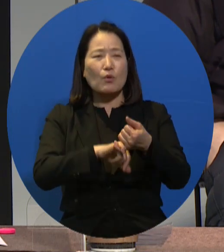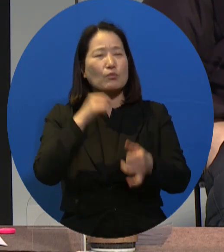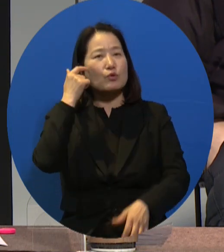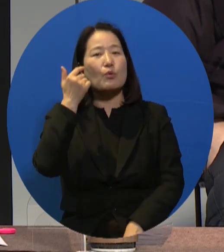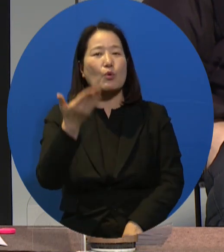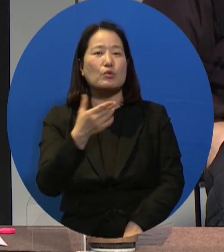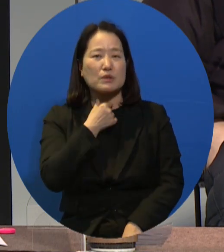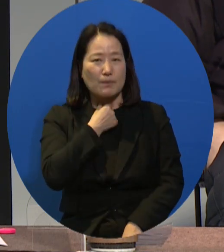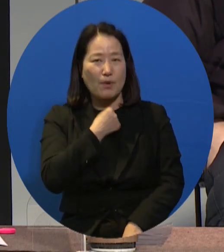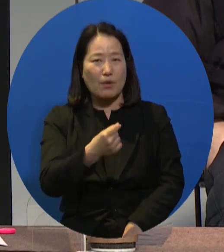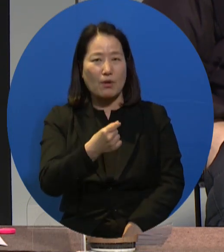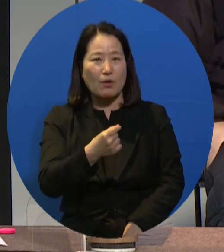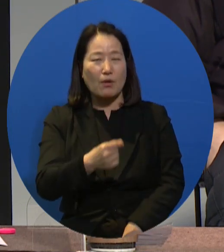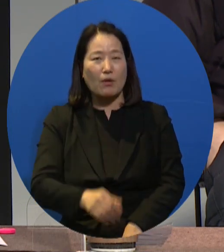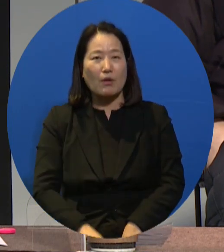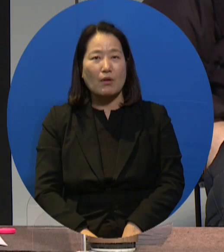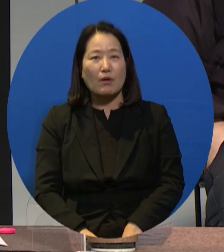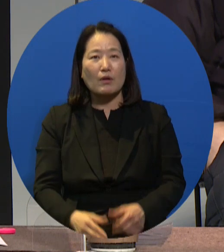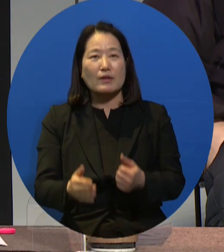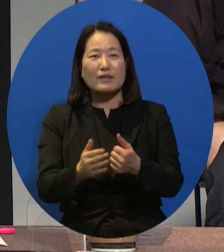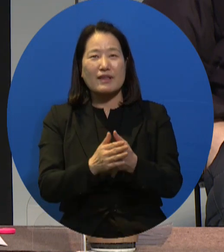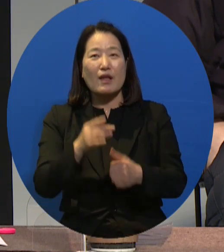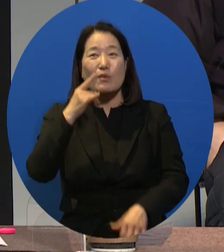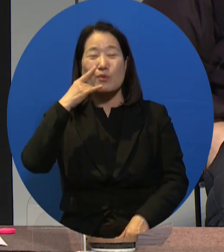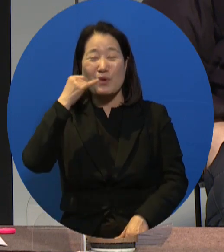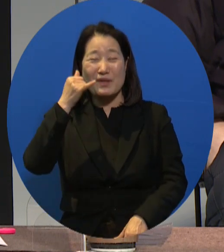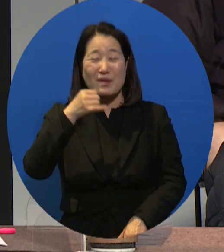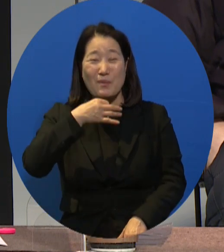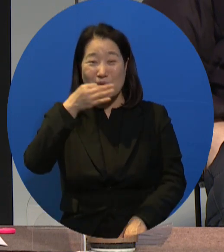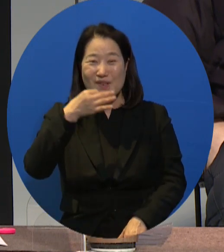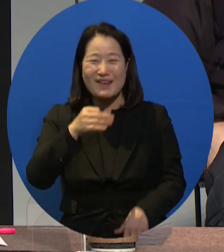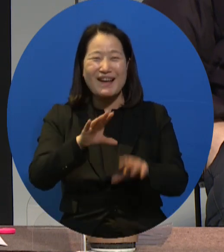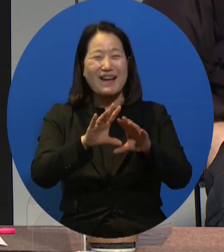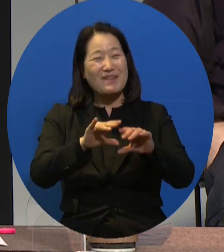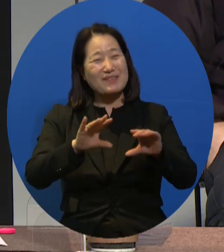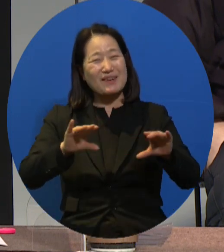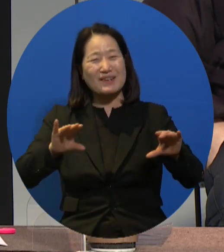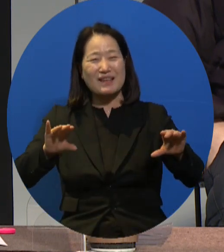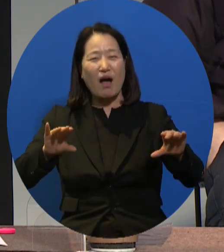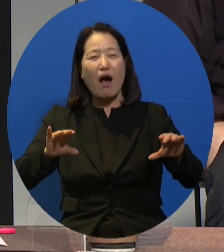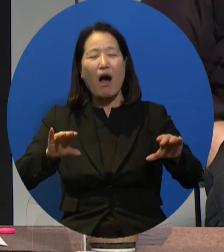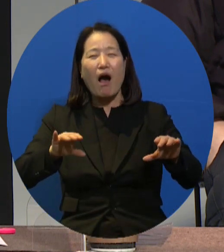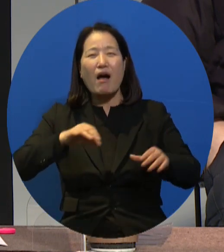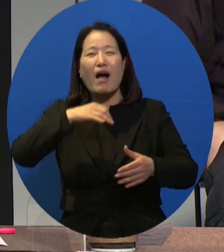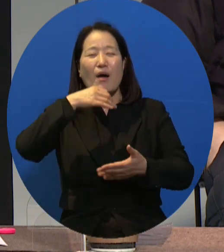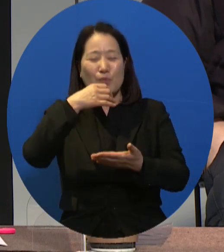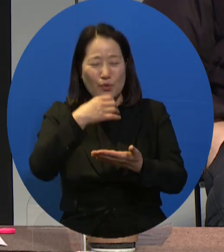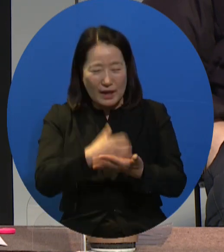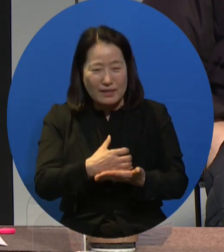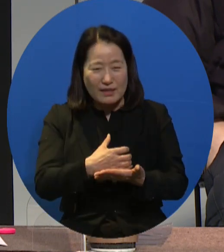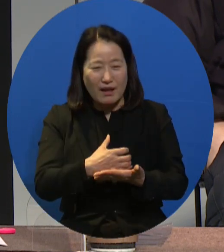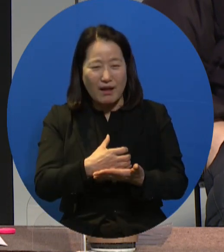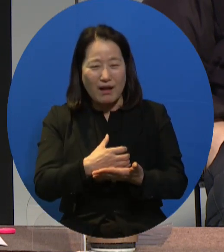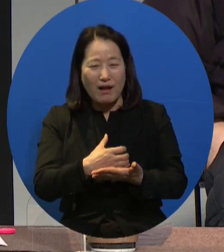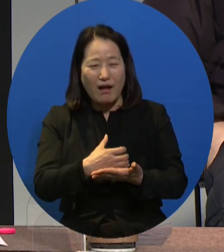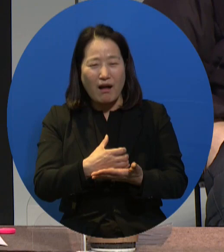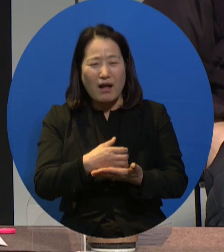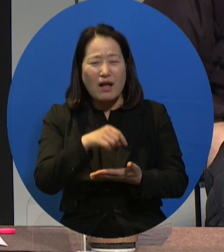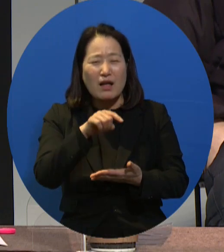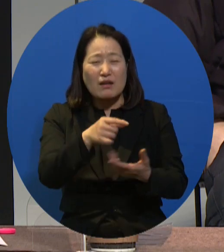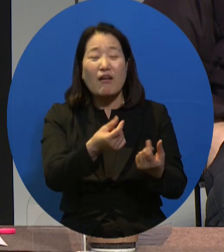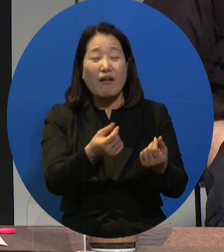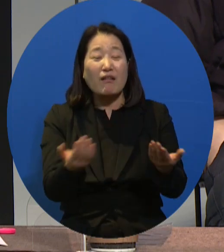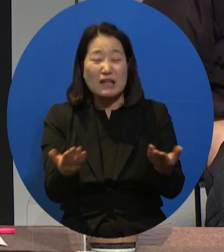kind of work they would have to do. And then they started to be speaking very softly and they really